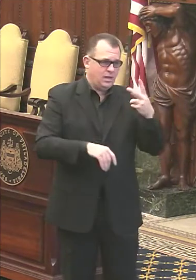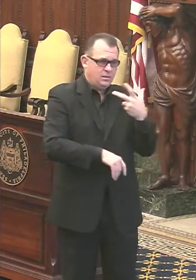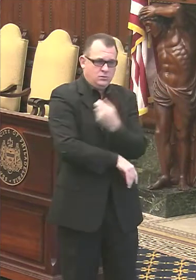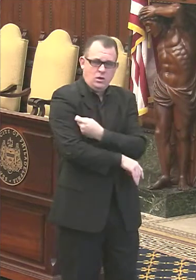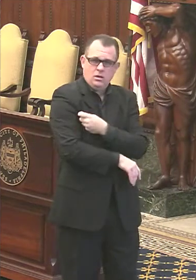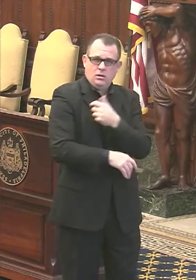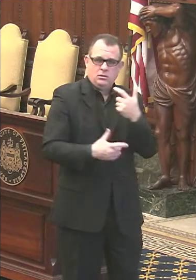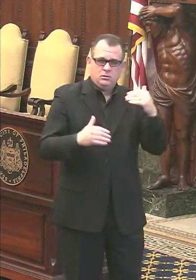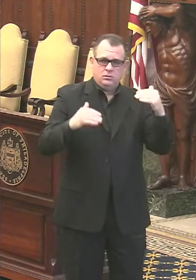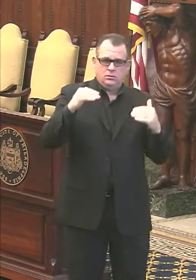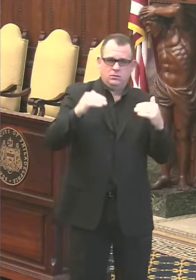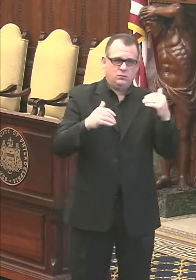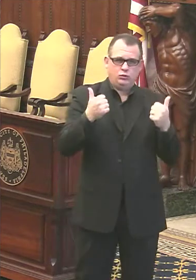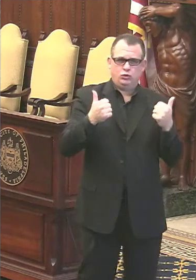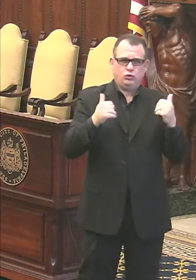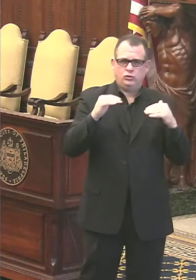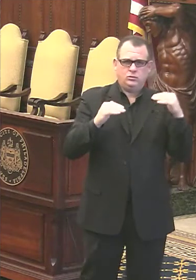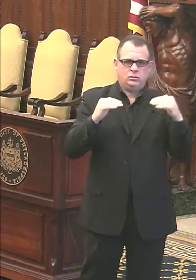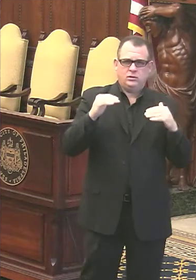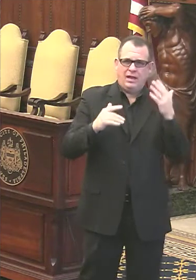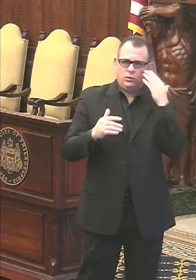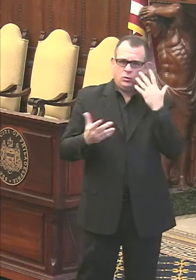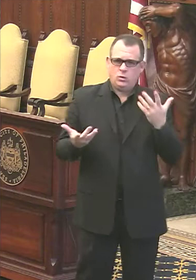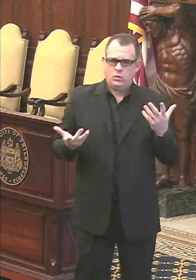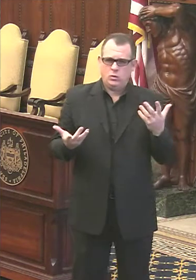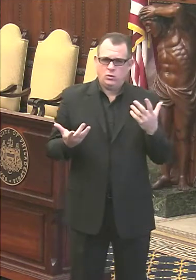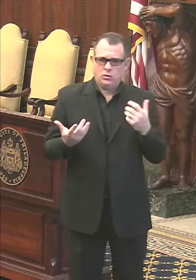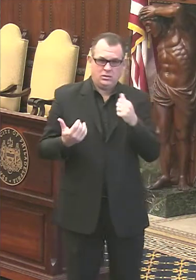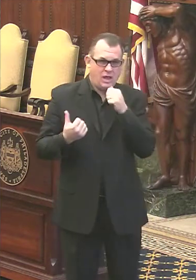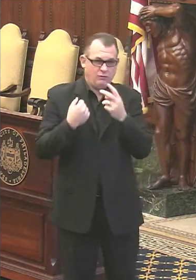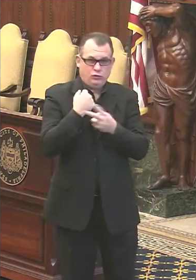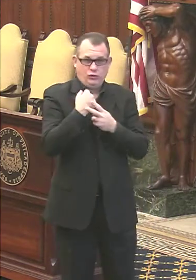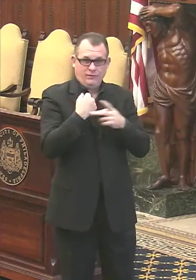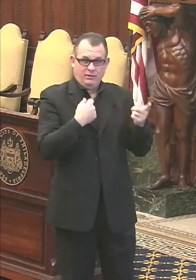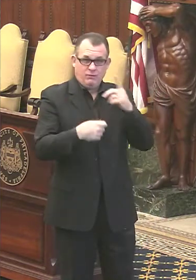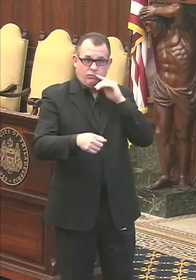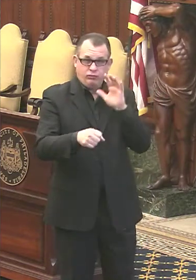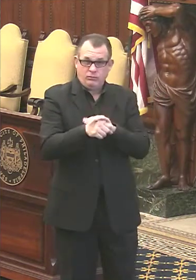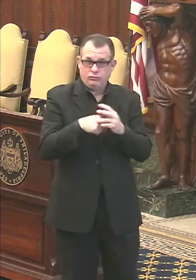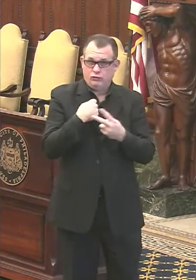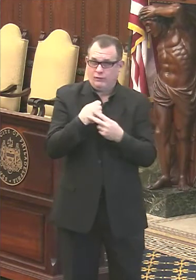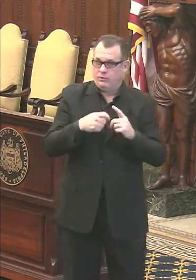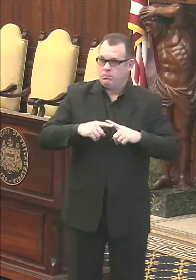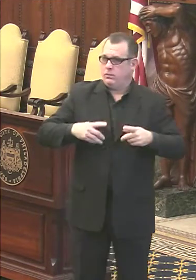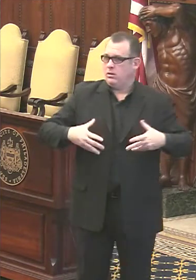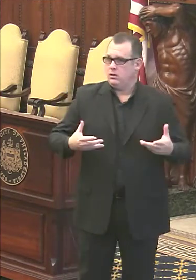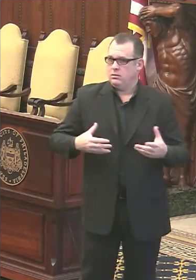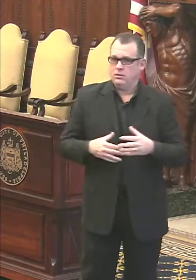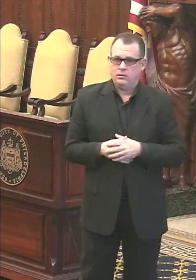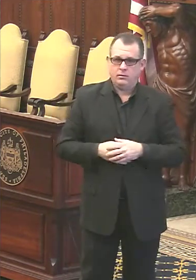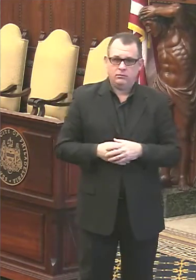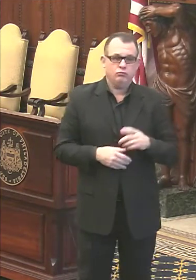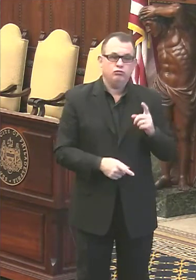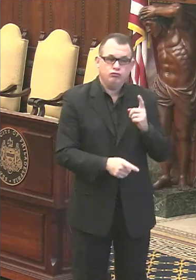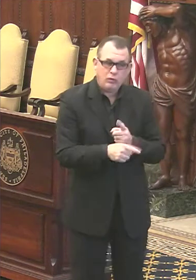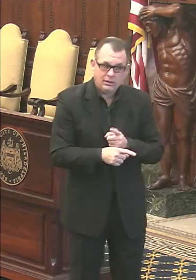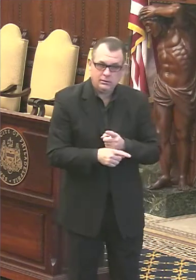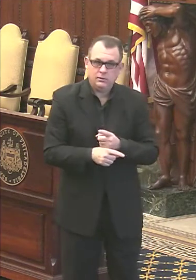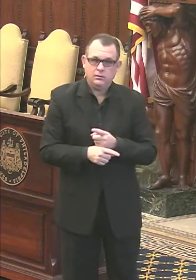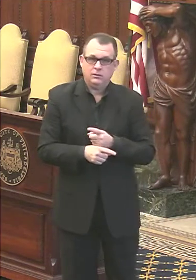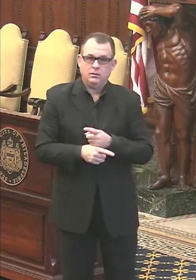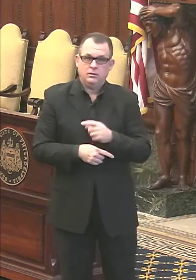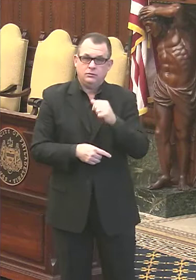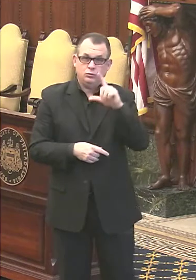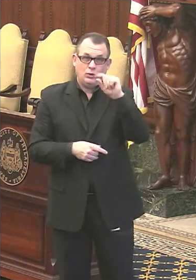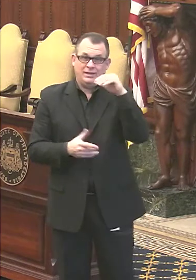lumped into that 20 K since I know there's not a reserve anymore that they're, they said there used to be. Uh, correct. So they are not lumped in. Those